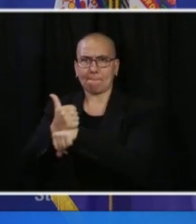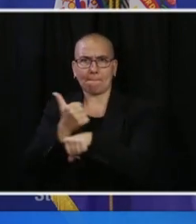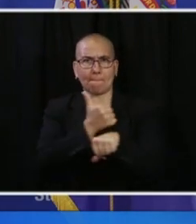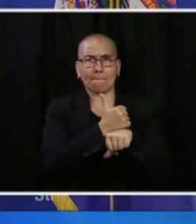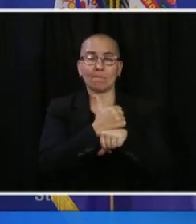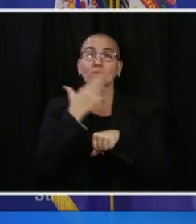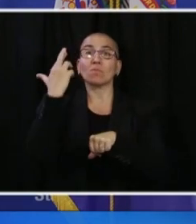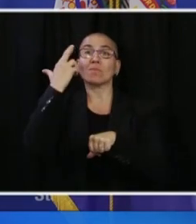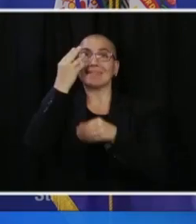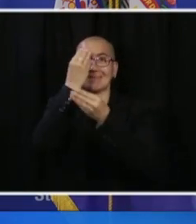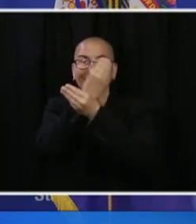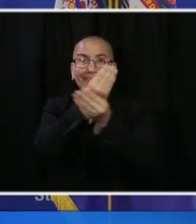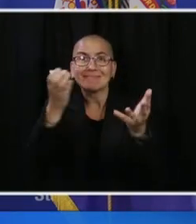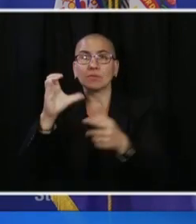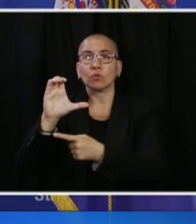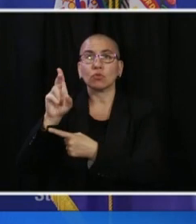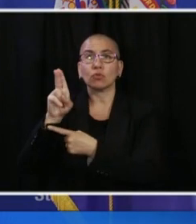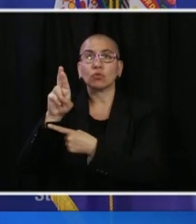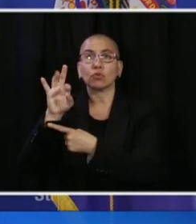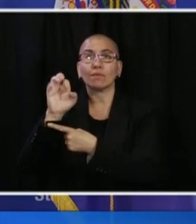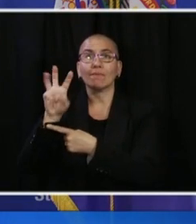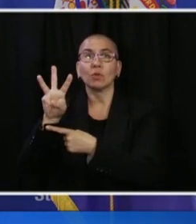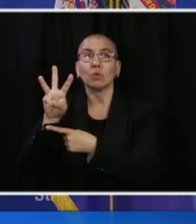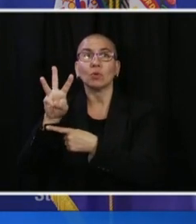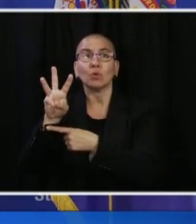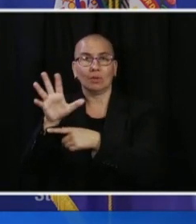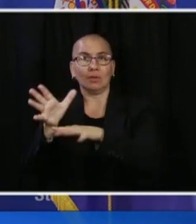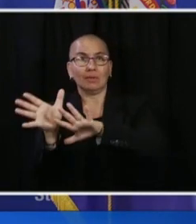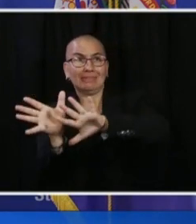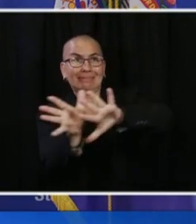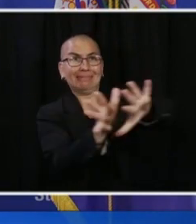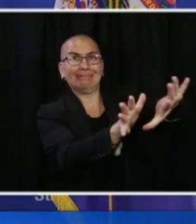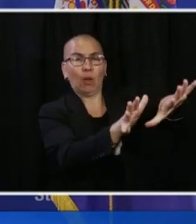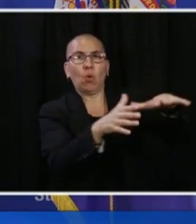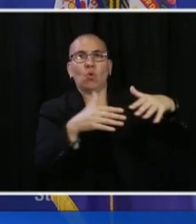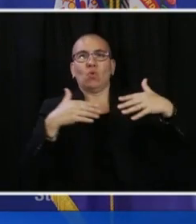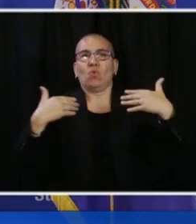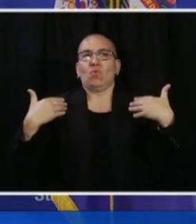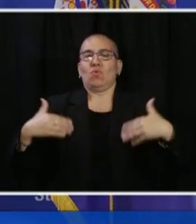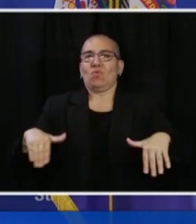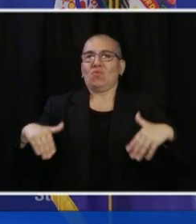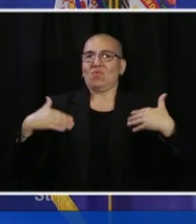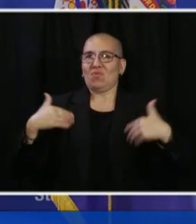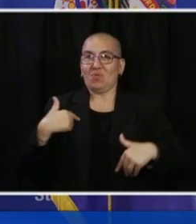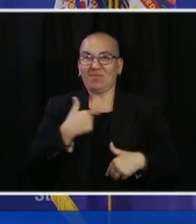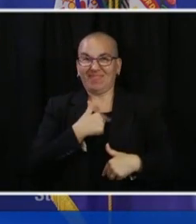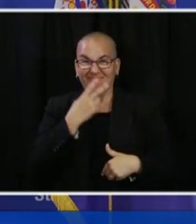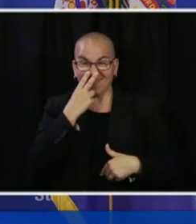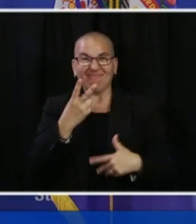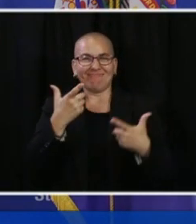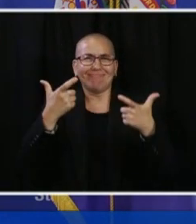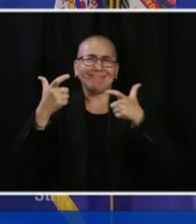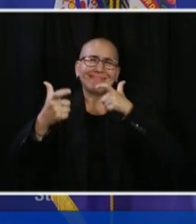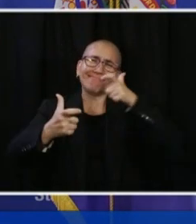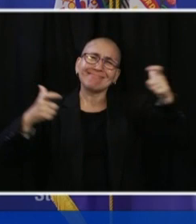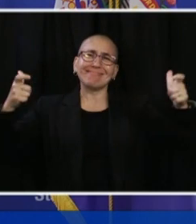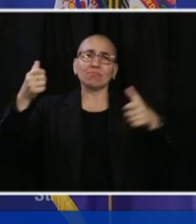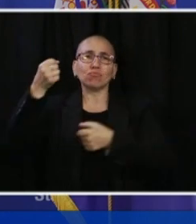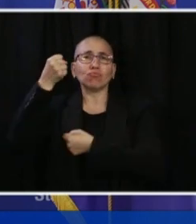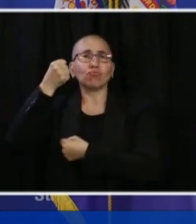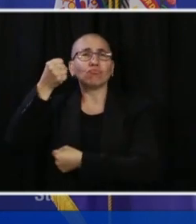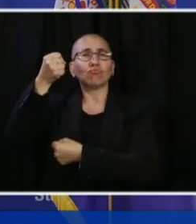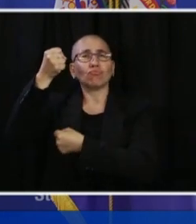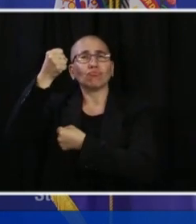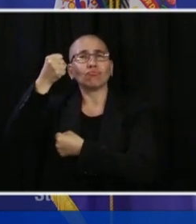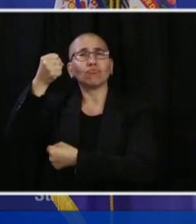We saw large, peaceful protests focusing on the systemic changes that get